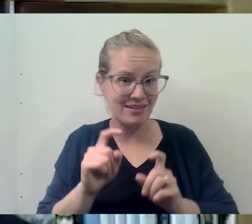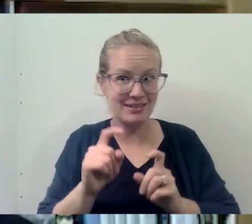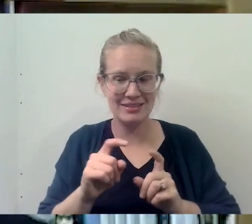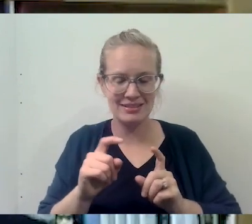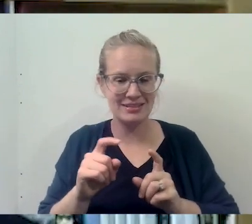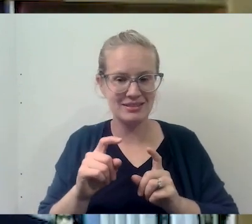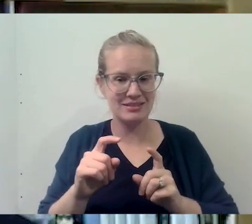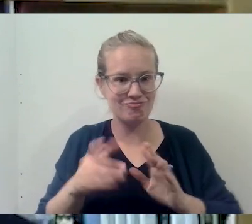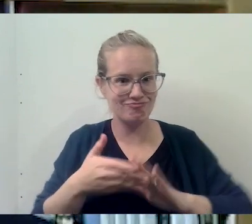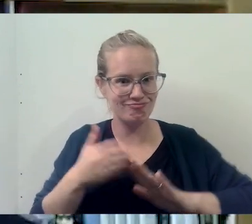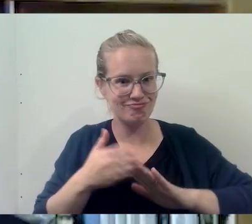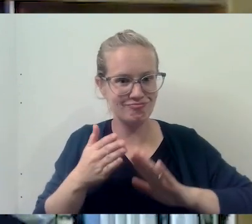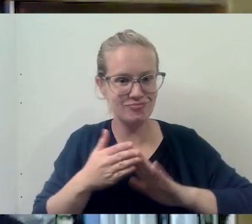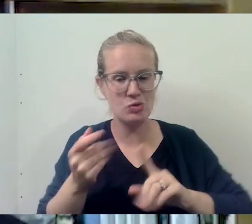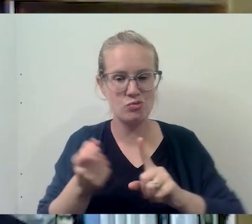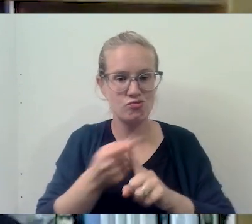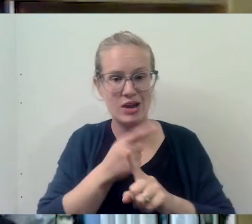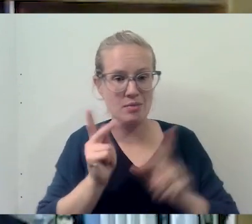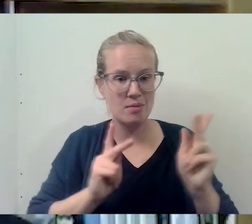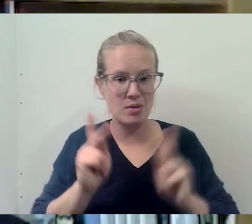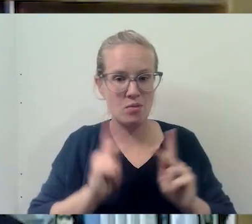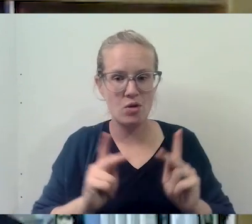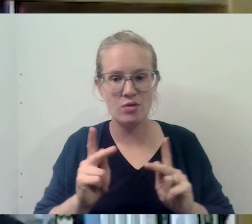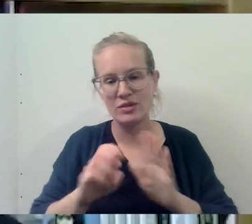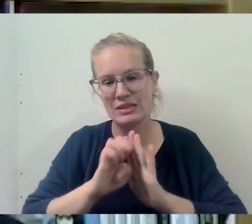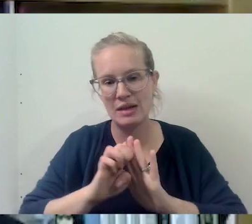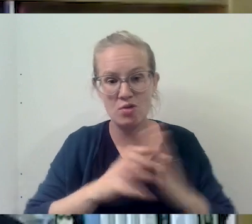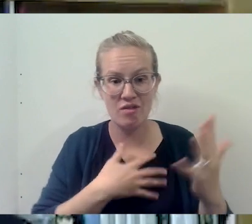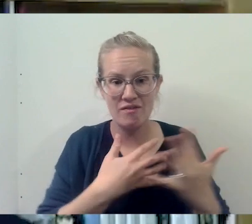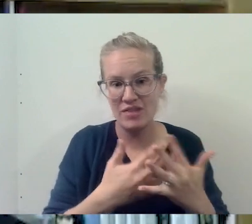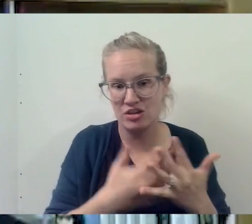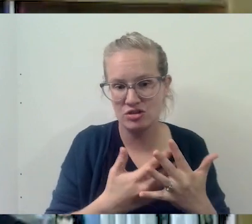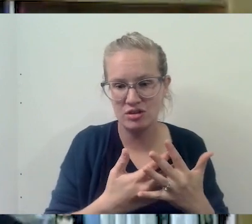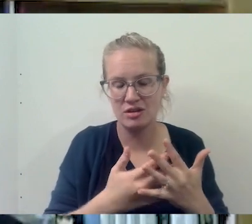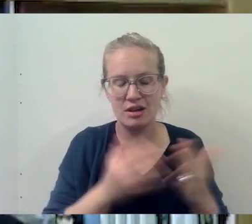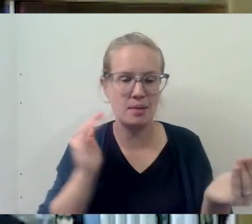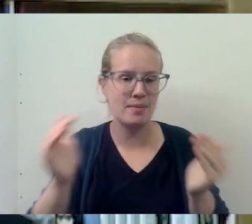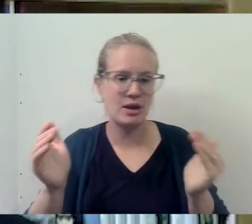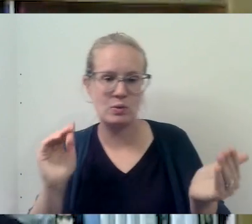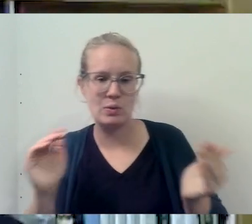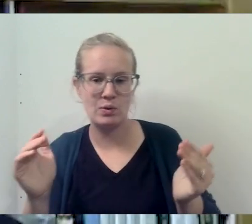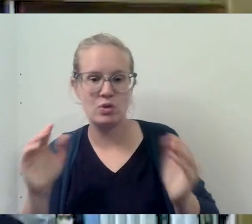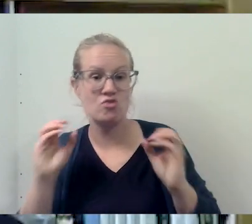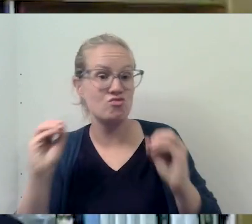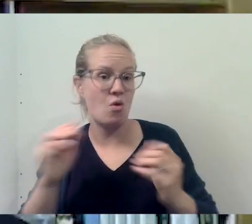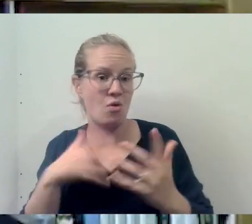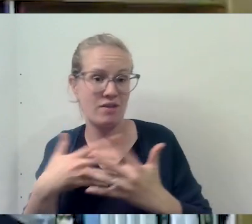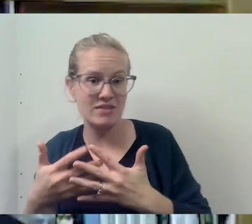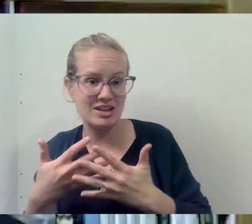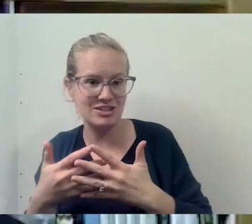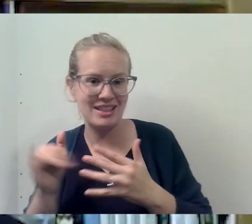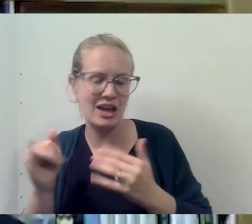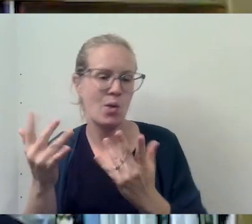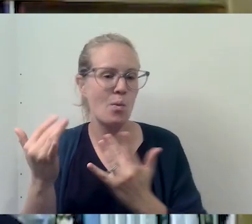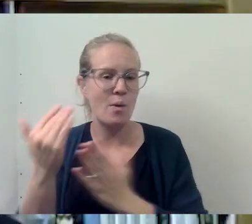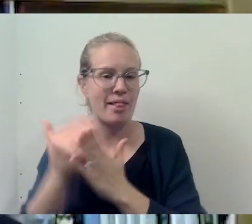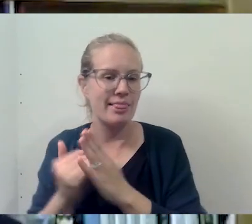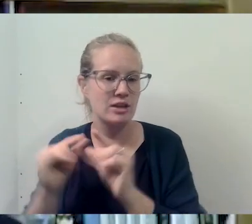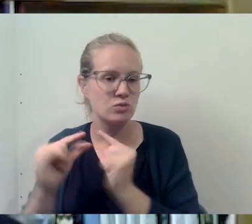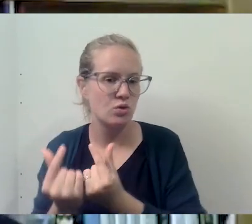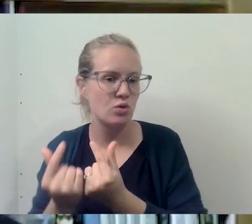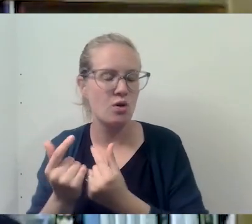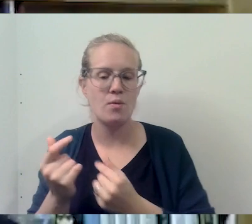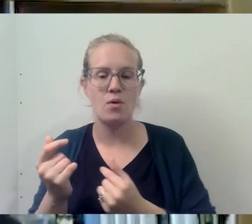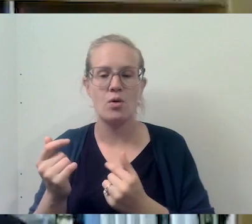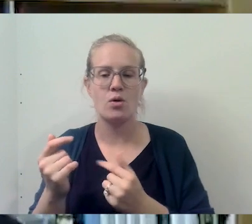conducted where you randomize people to, let's say, confession versus no confession, like a weightless group or,